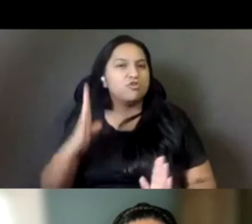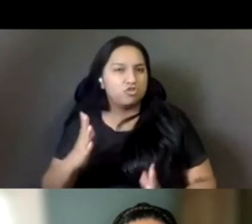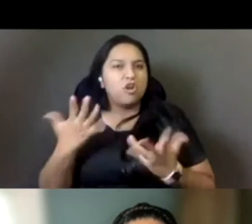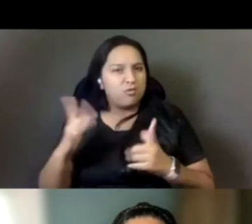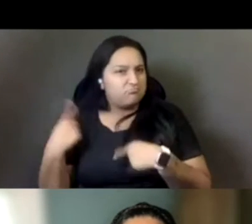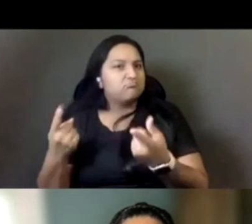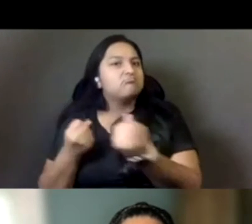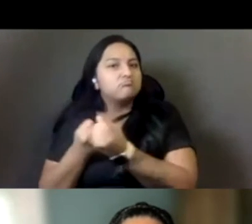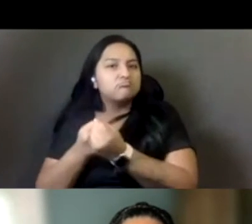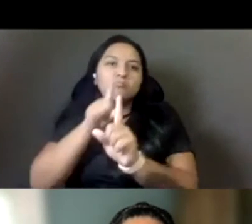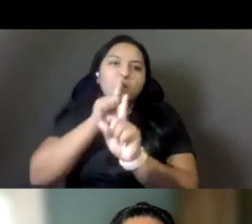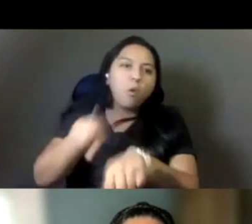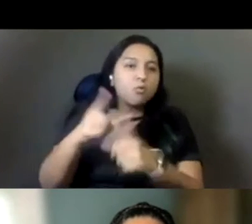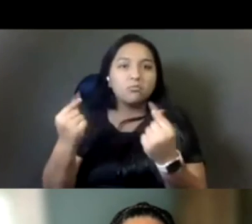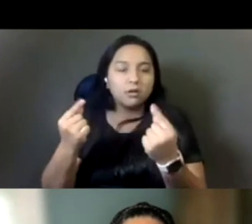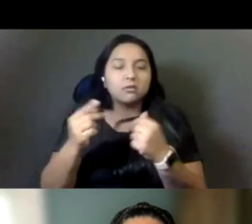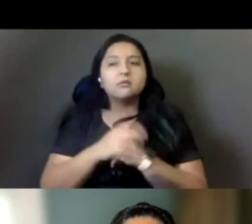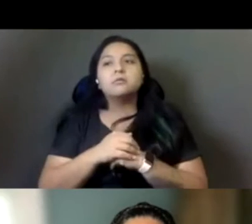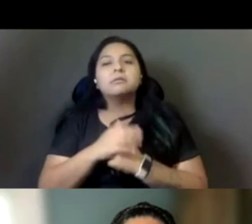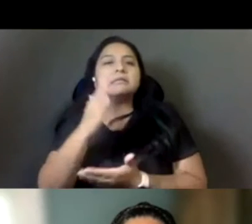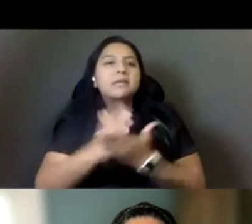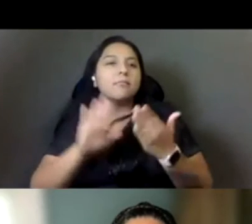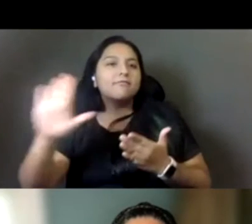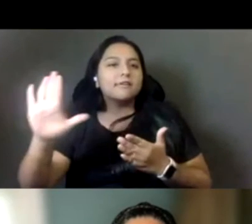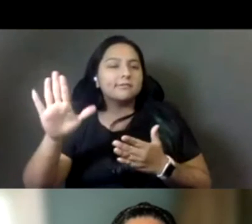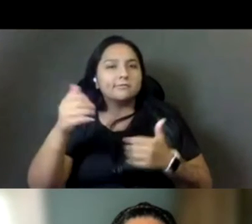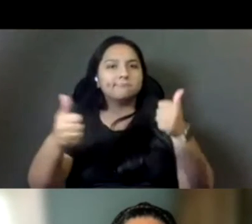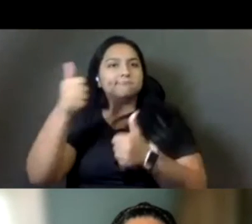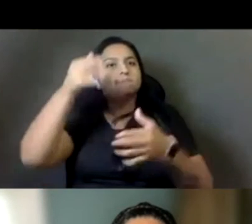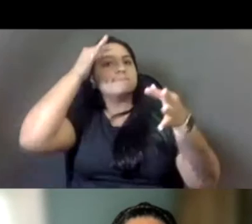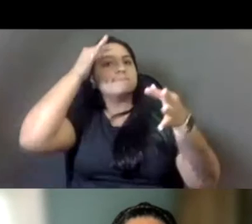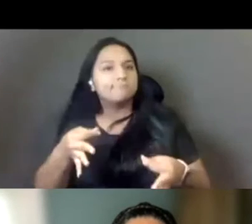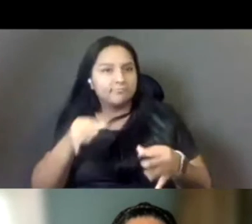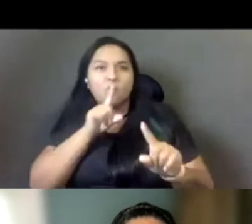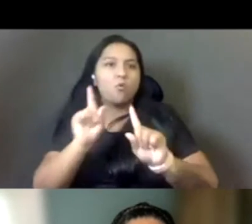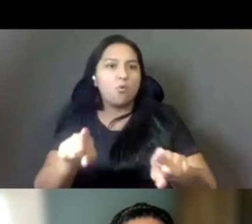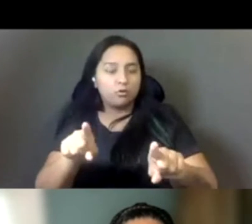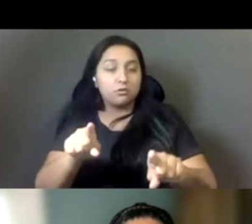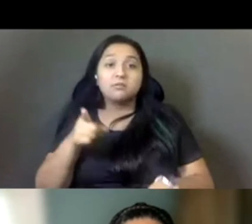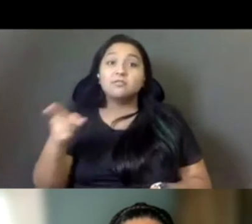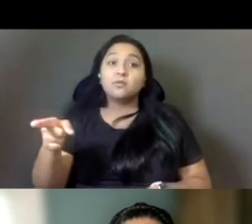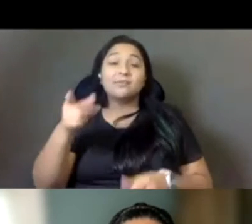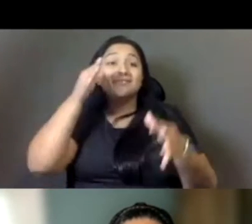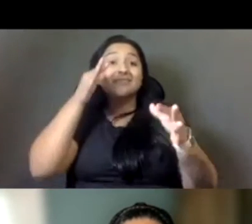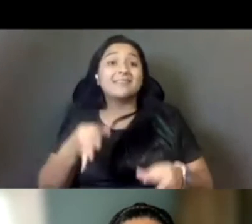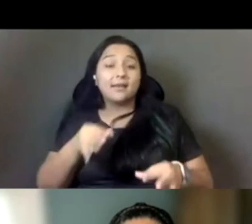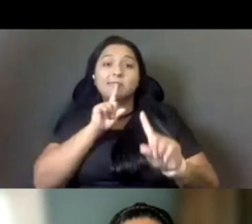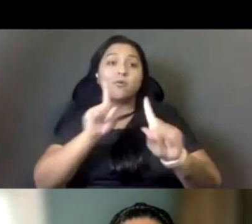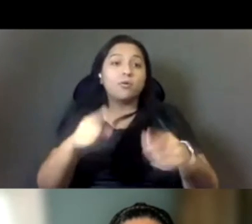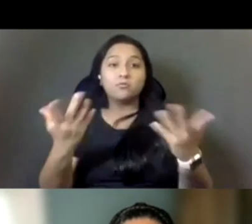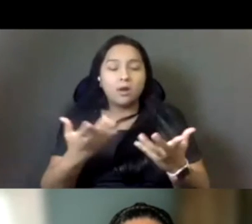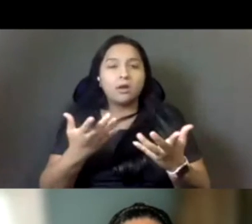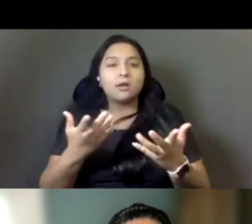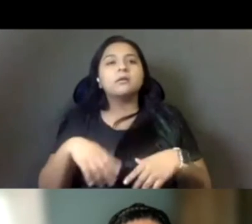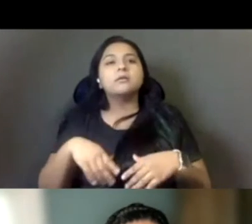um, start with just some of the executive orders, right? So he signed an executive order that would prohibit the sale of new passenger vehicles, buses,